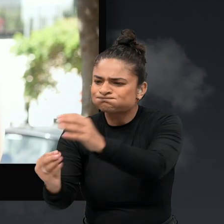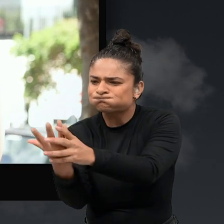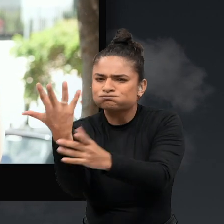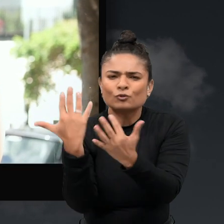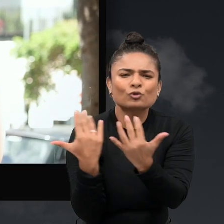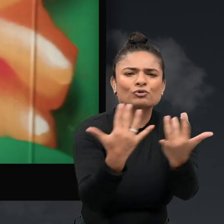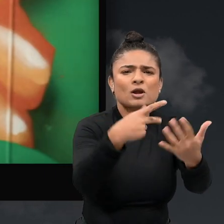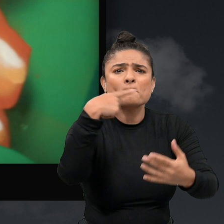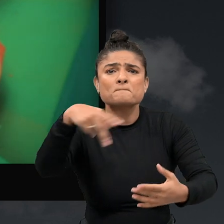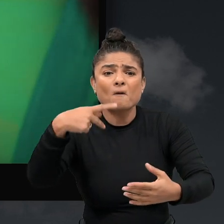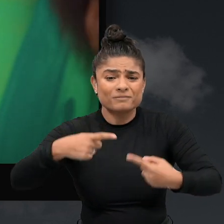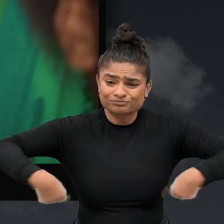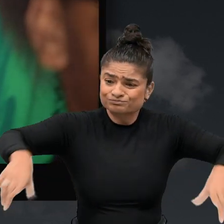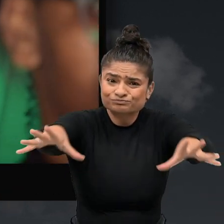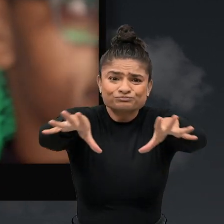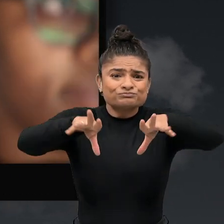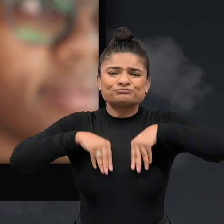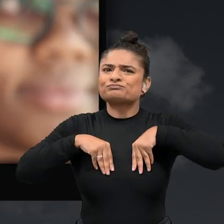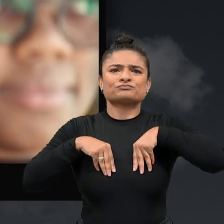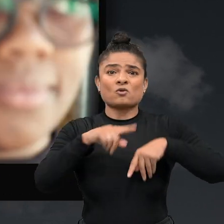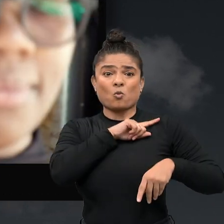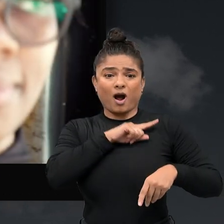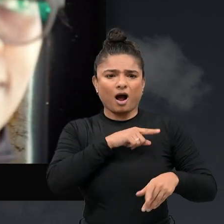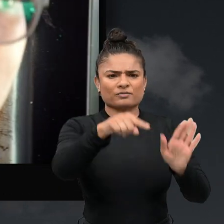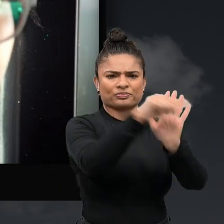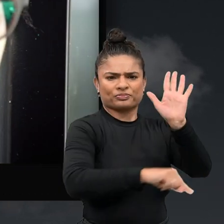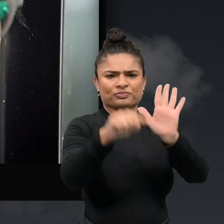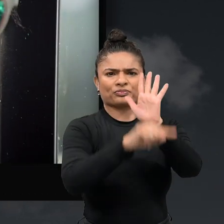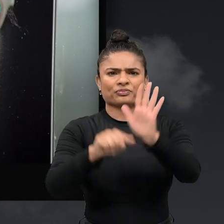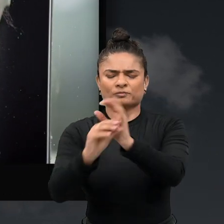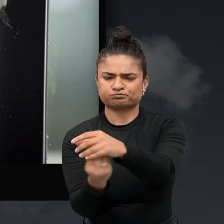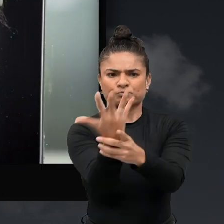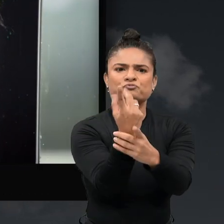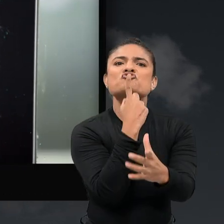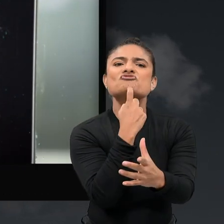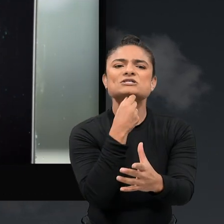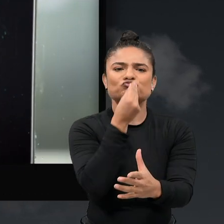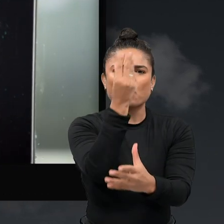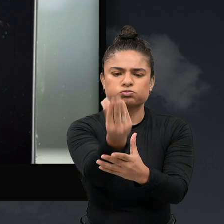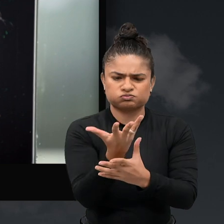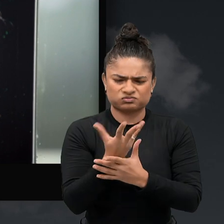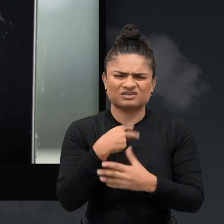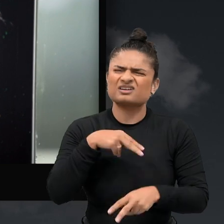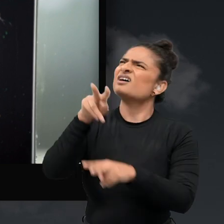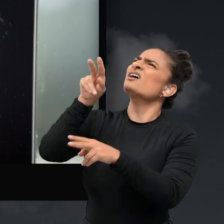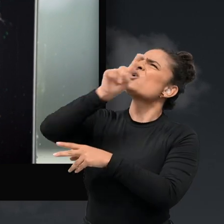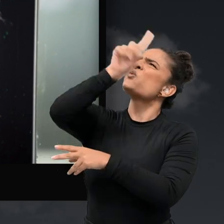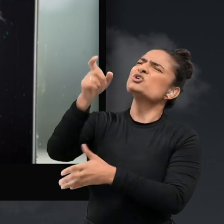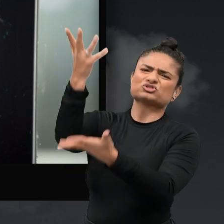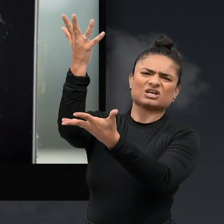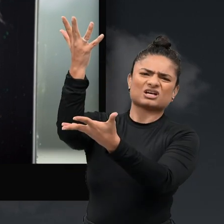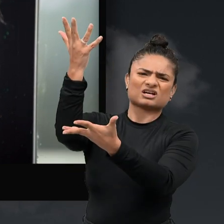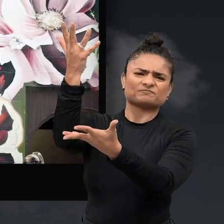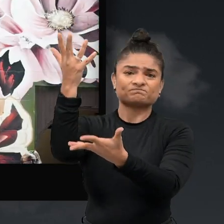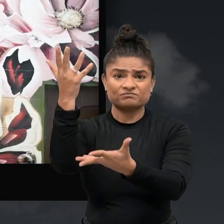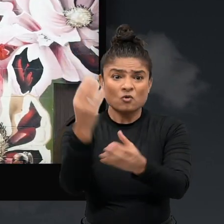by a purple's, but I couldn't embrace it since I was blinded by a bunch of red roses in one place. So I questioned